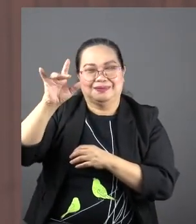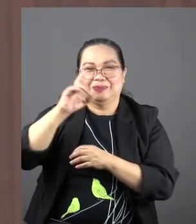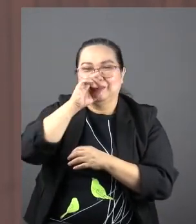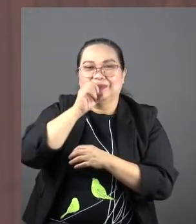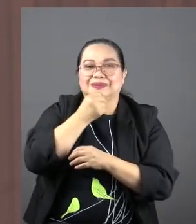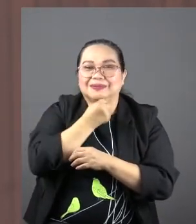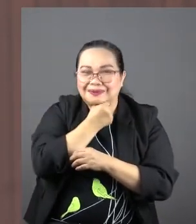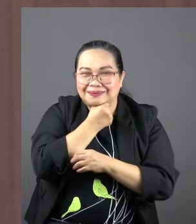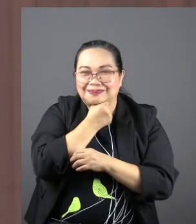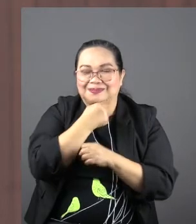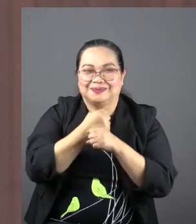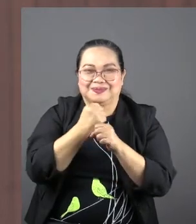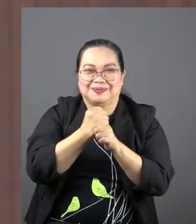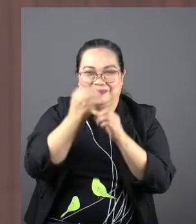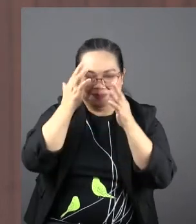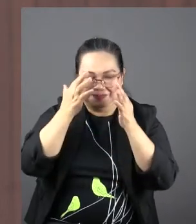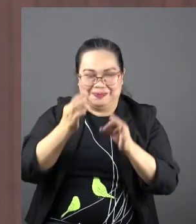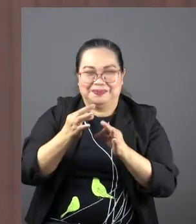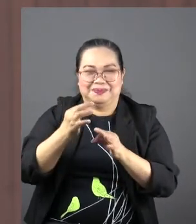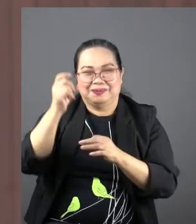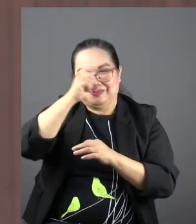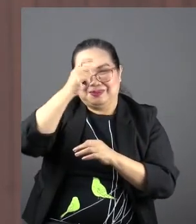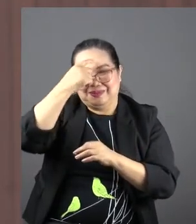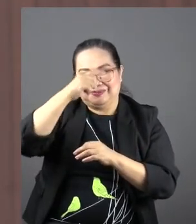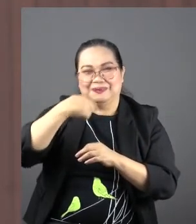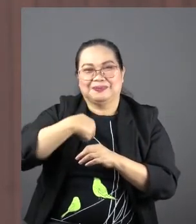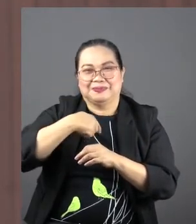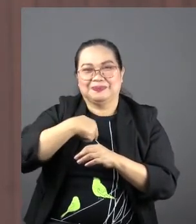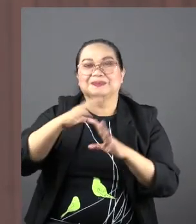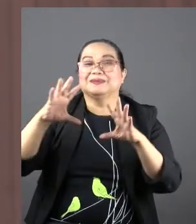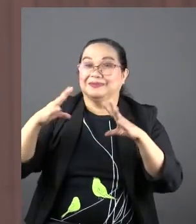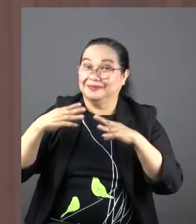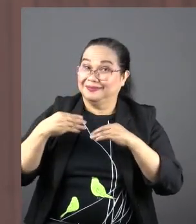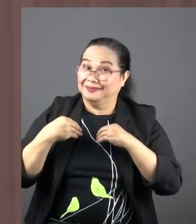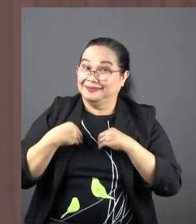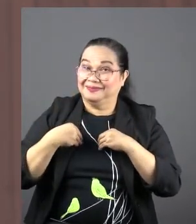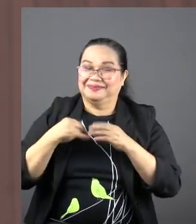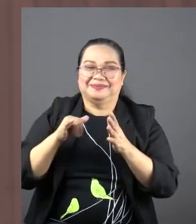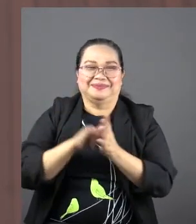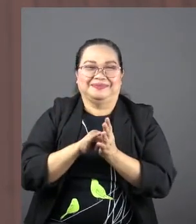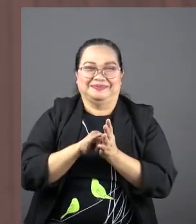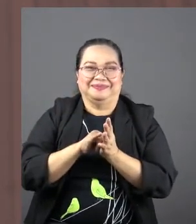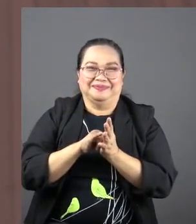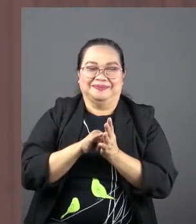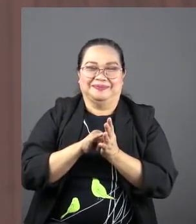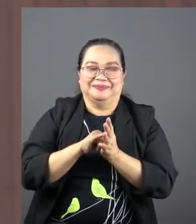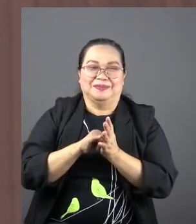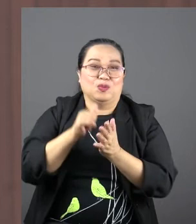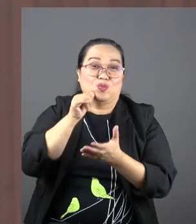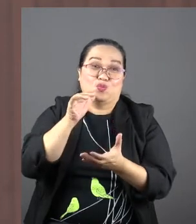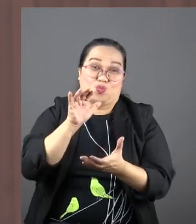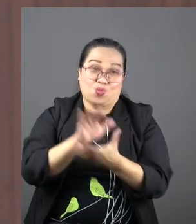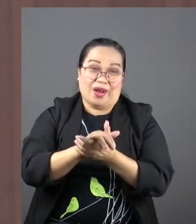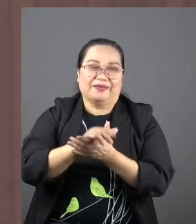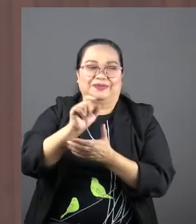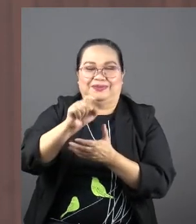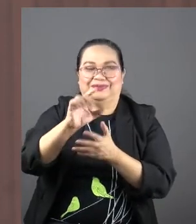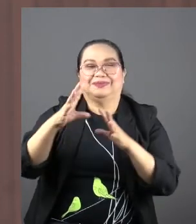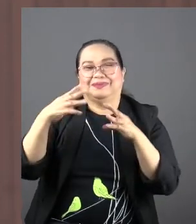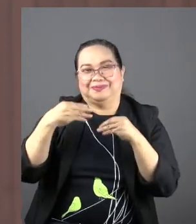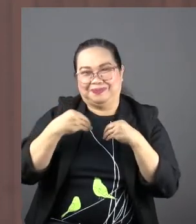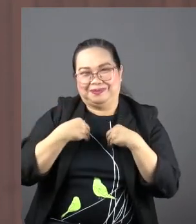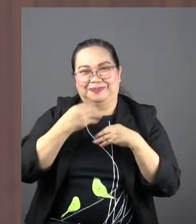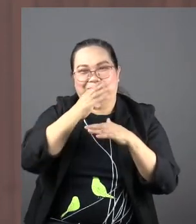to make decisions wisely for myself, I have to accept that. My wife has to accept that as part of